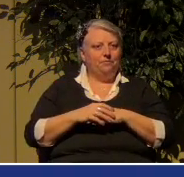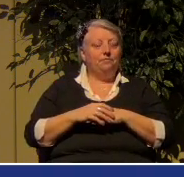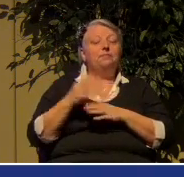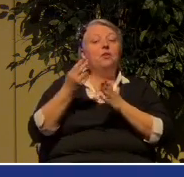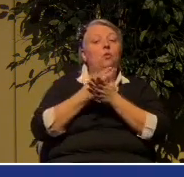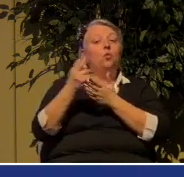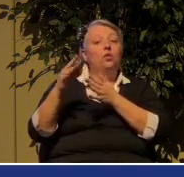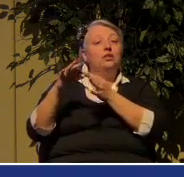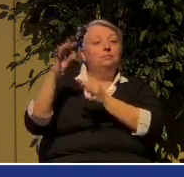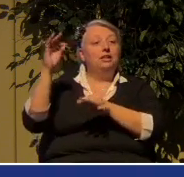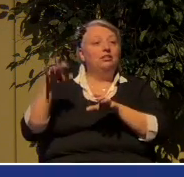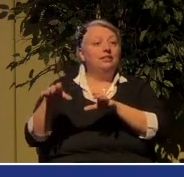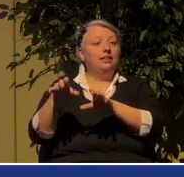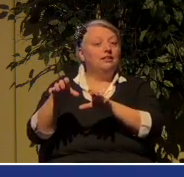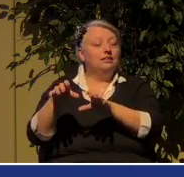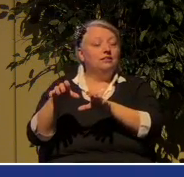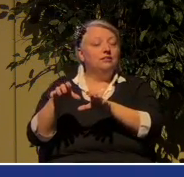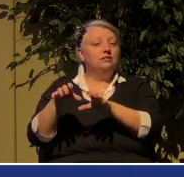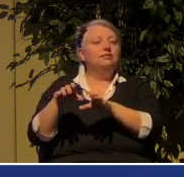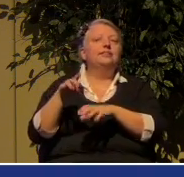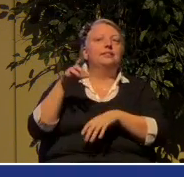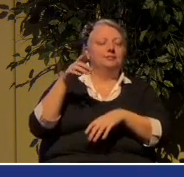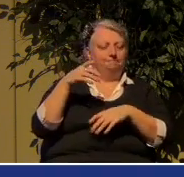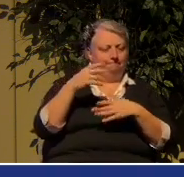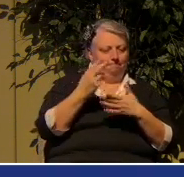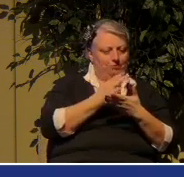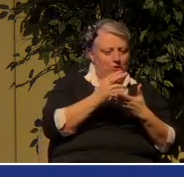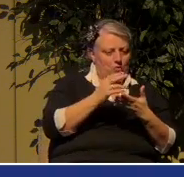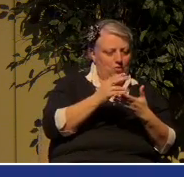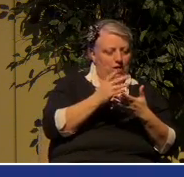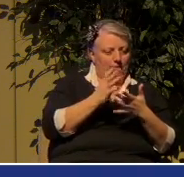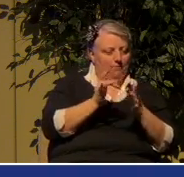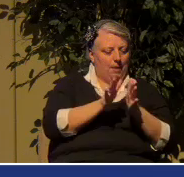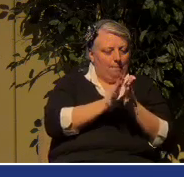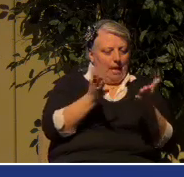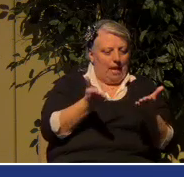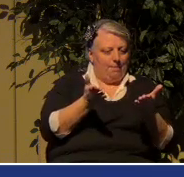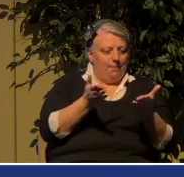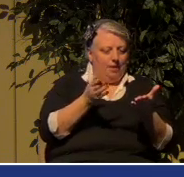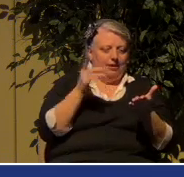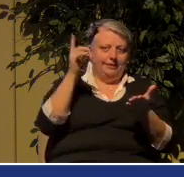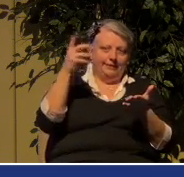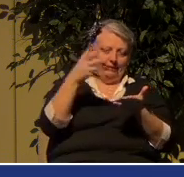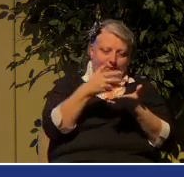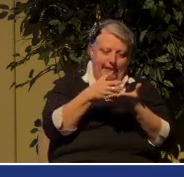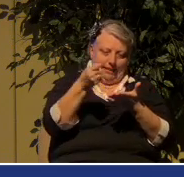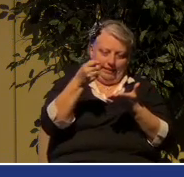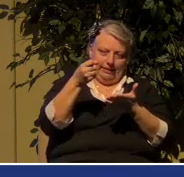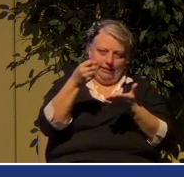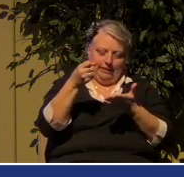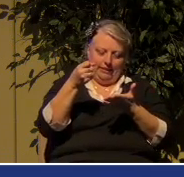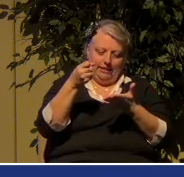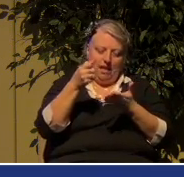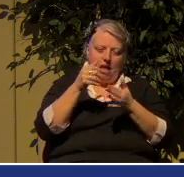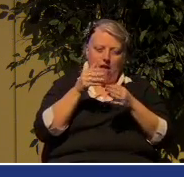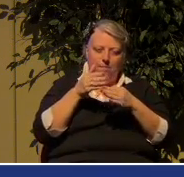takes the word, takes us beyond the letter on the page,